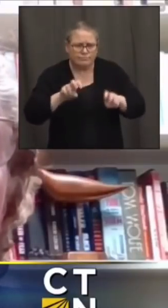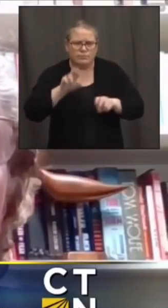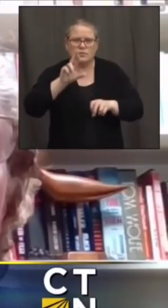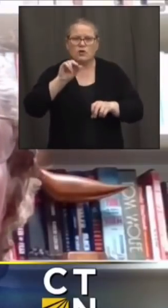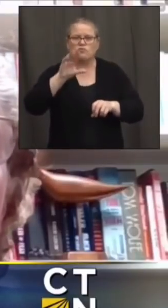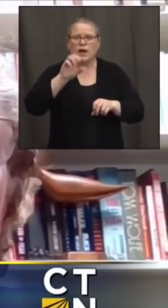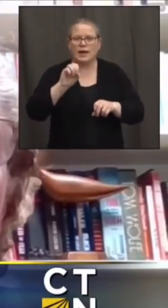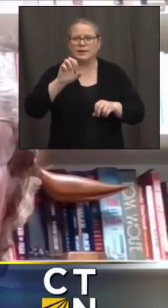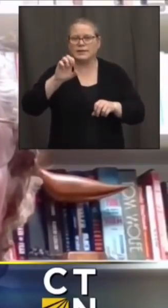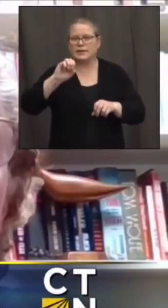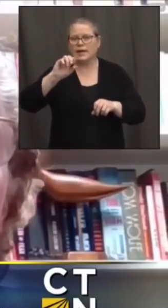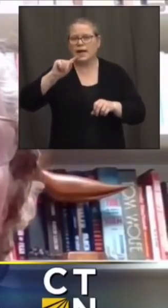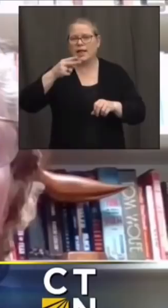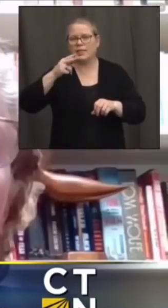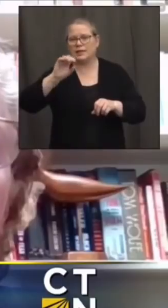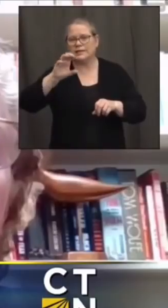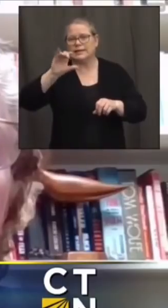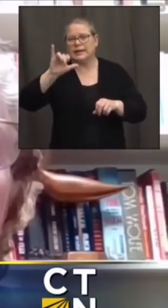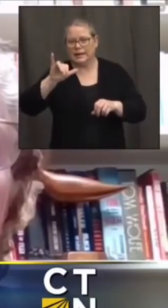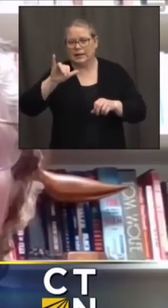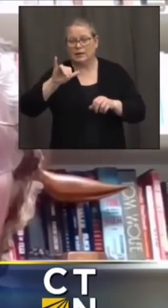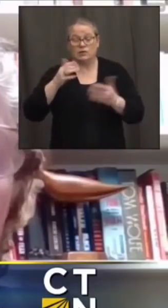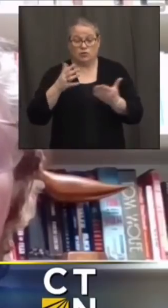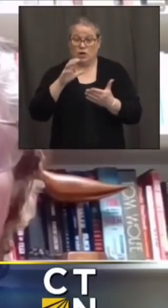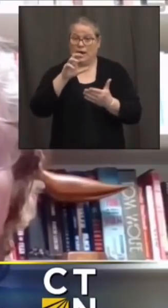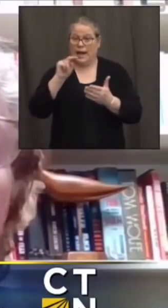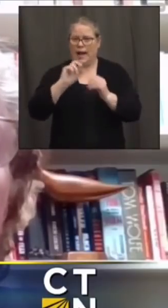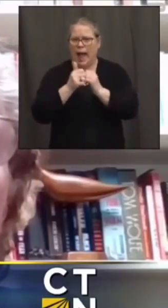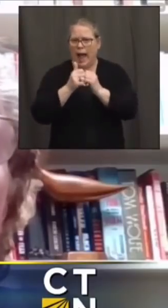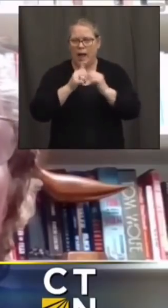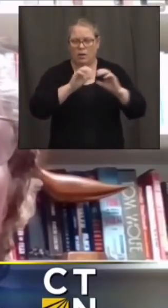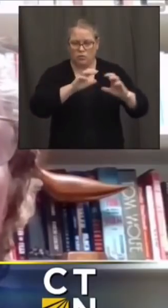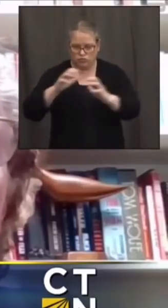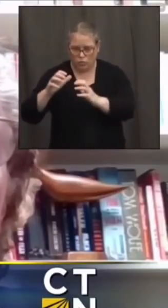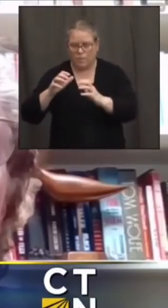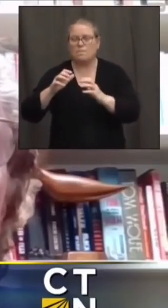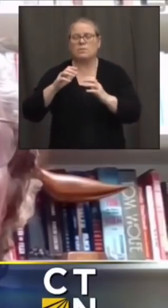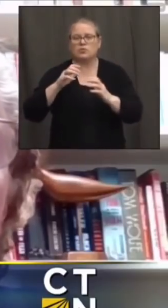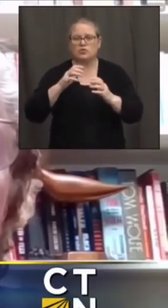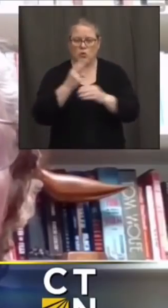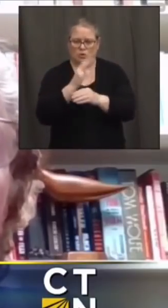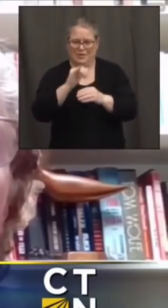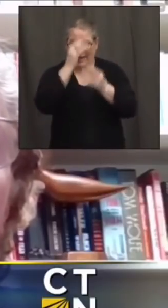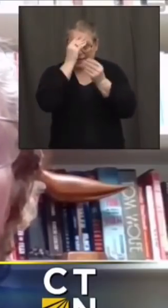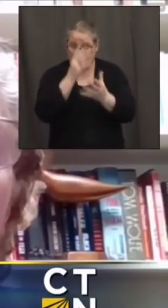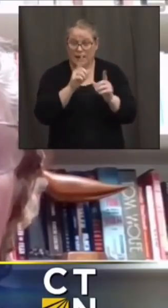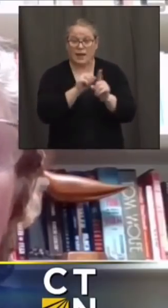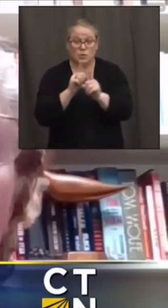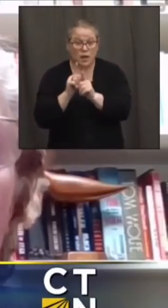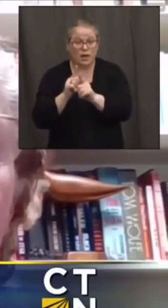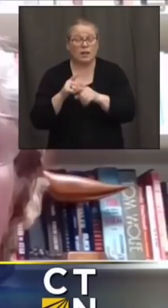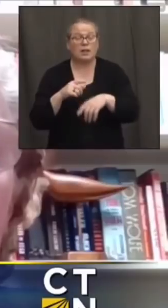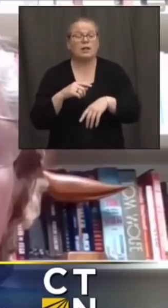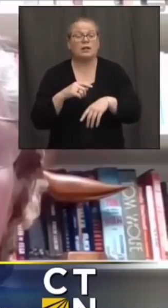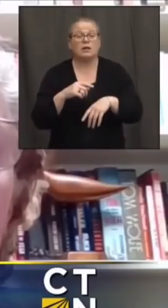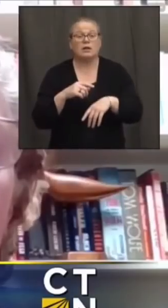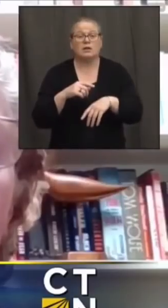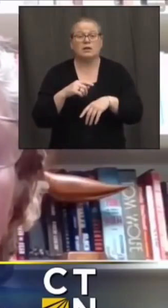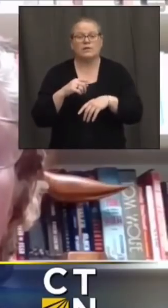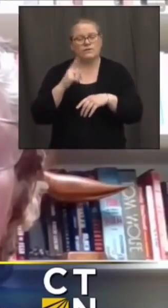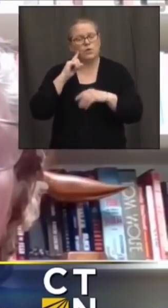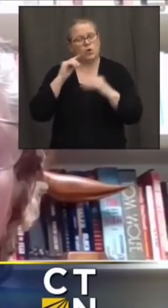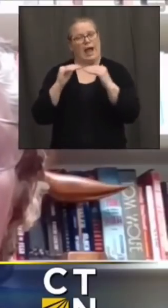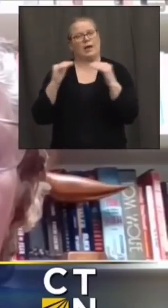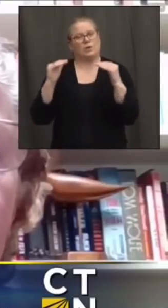know how they break down in connecticut and and we've been looking at that data as well to use the so-called equity lens